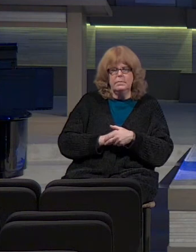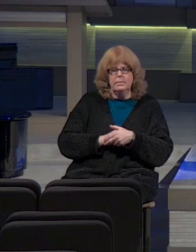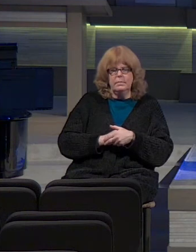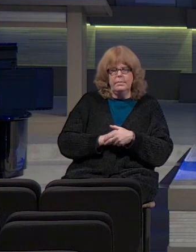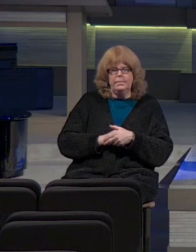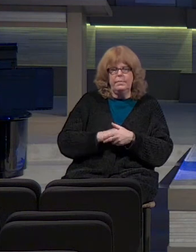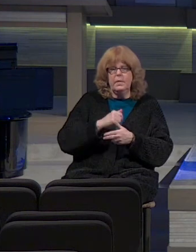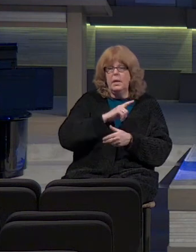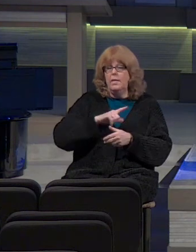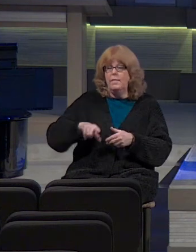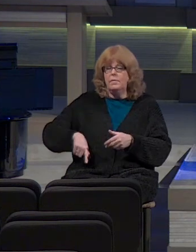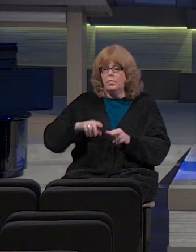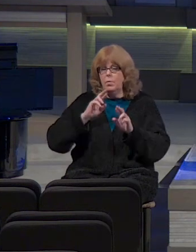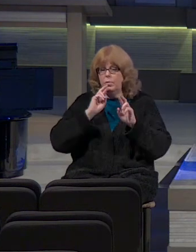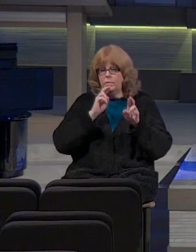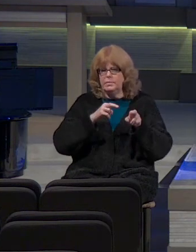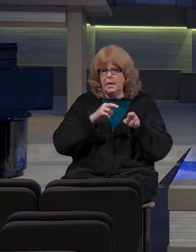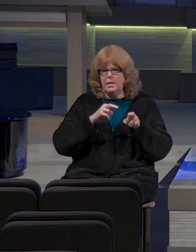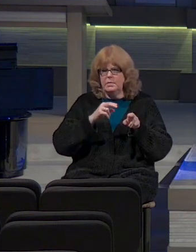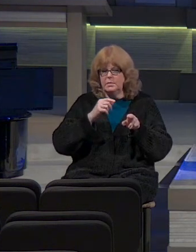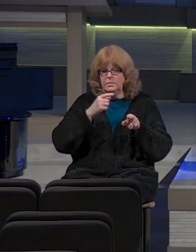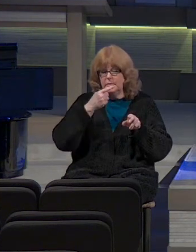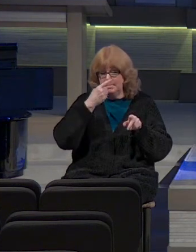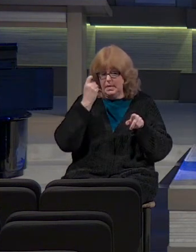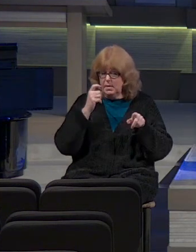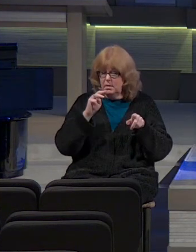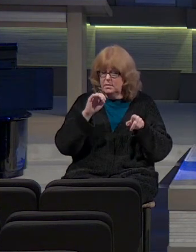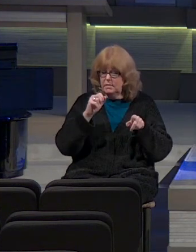The Lord responds, because of Manasseh.